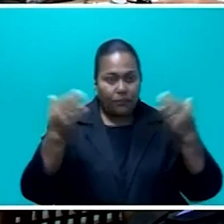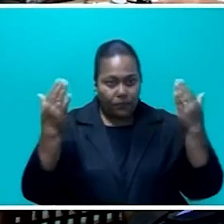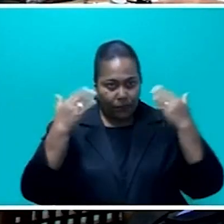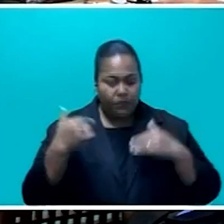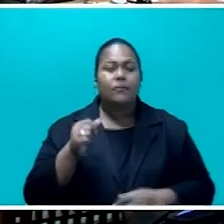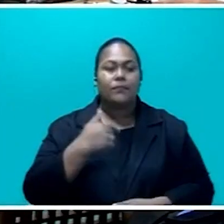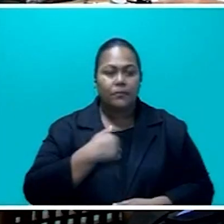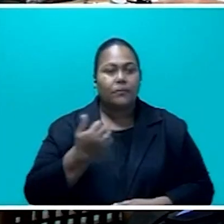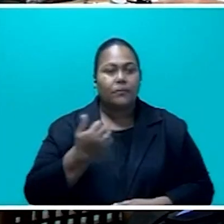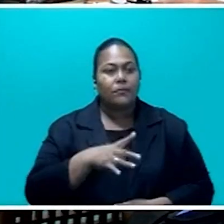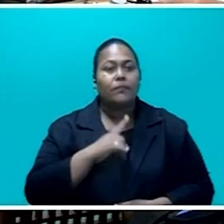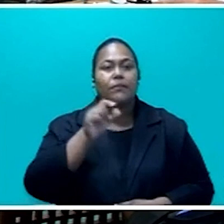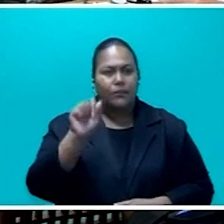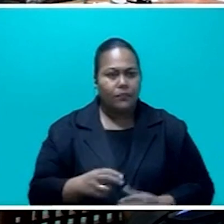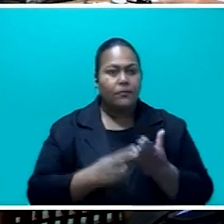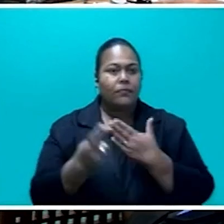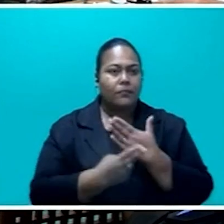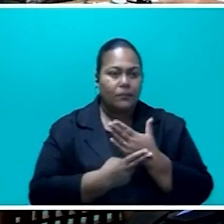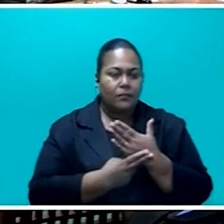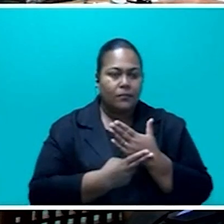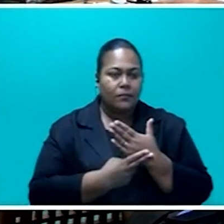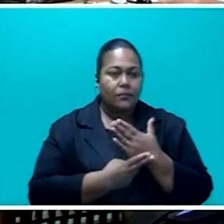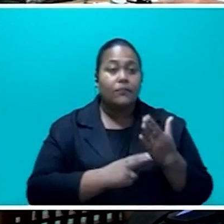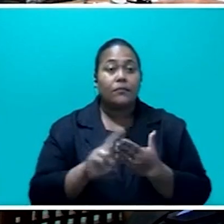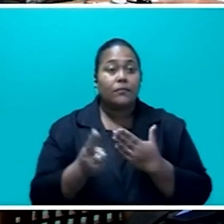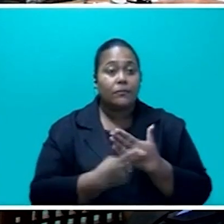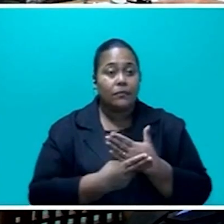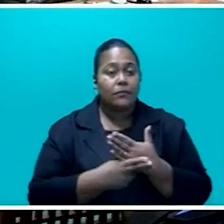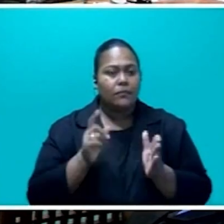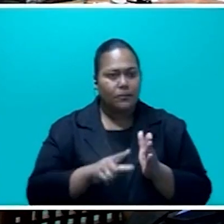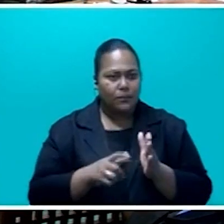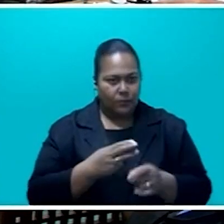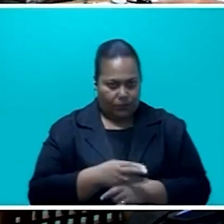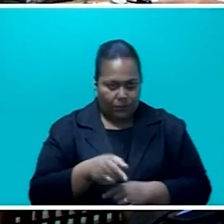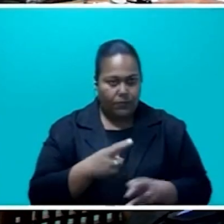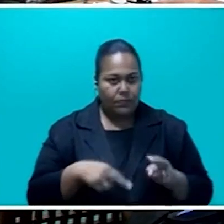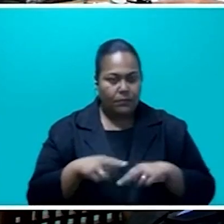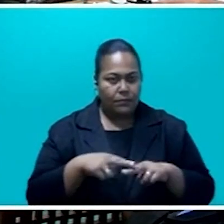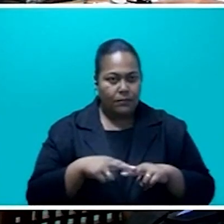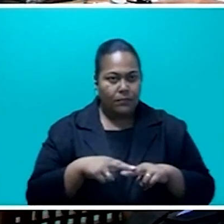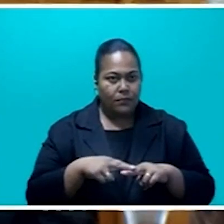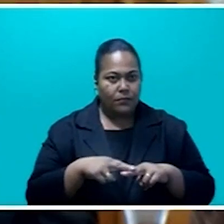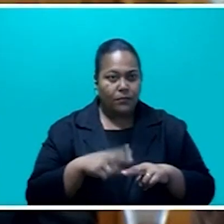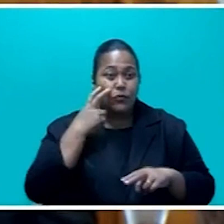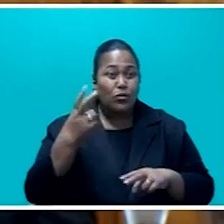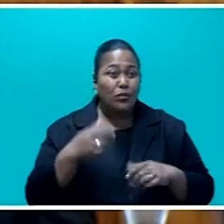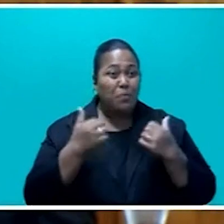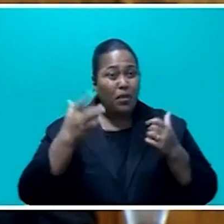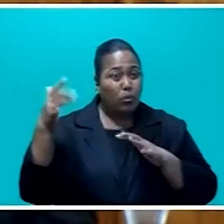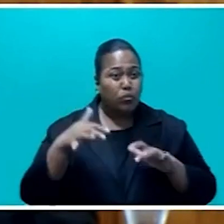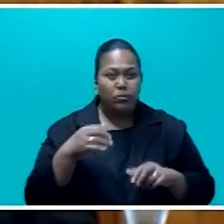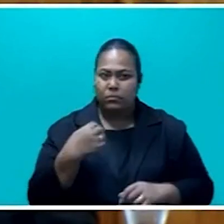Honorable Speaker, Speaker is going to be November. November is one of our low months for Fiji. And the,